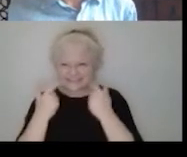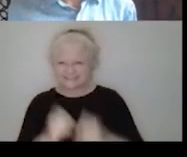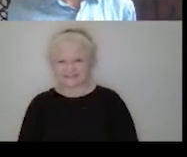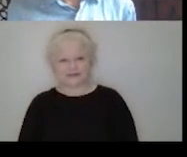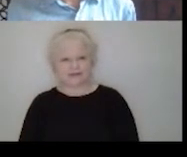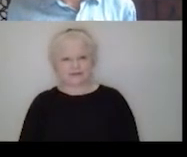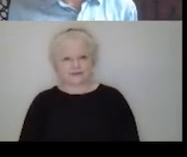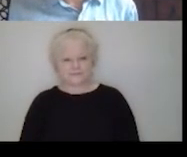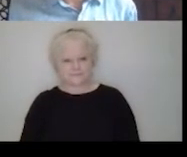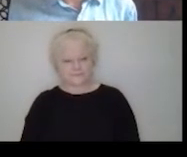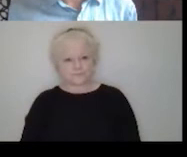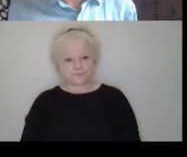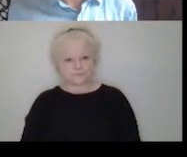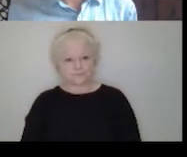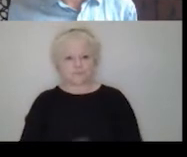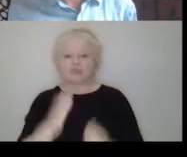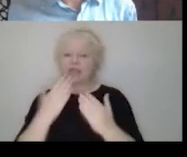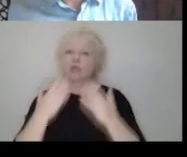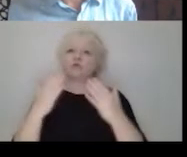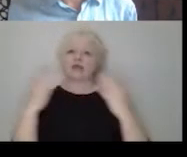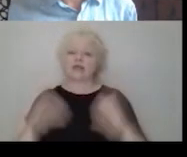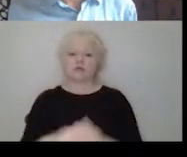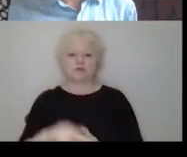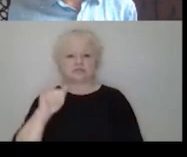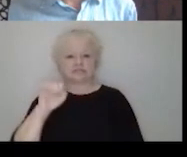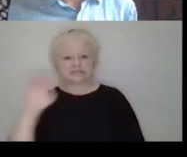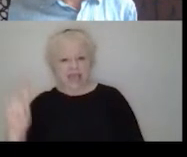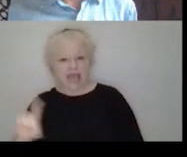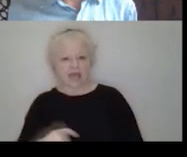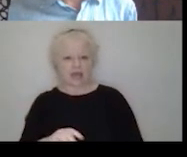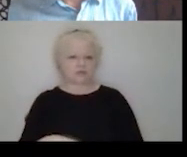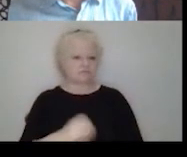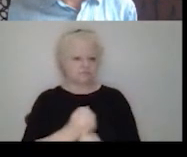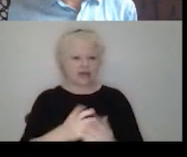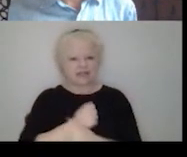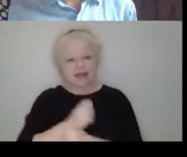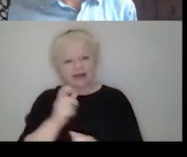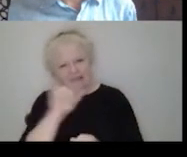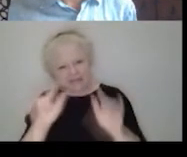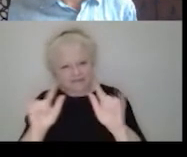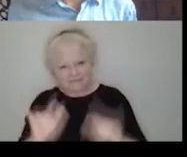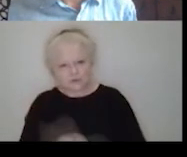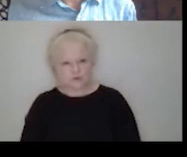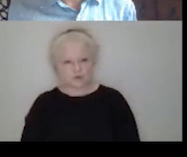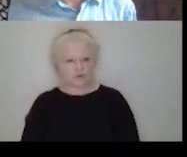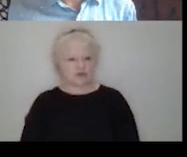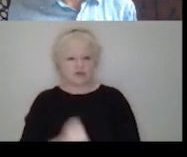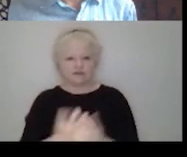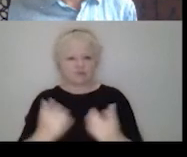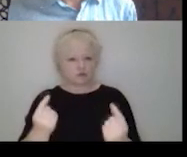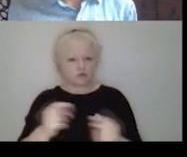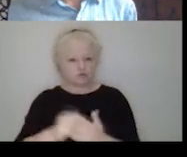So listen, a big, big thank you to SCAD and Paula. I love you more than words can say for what you do for the